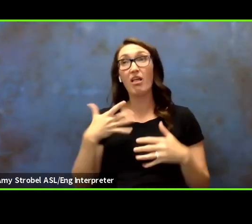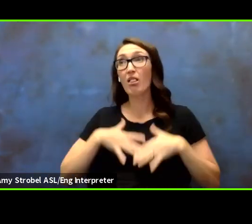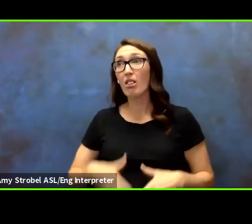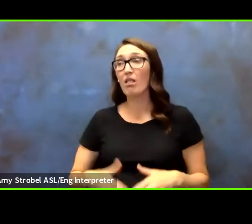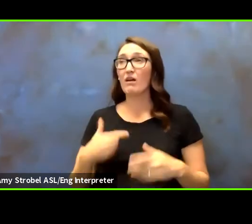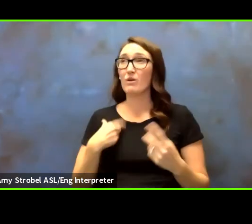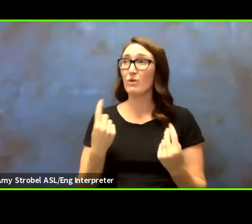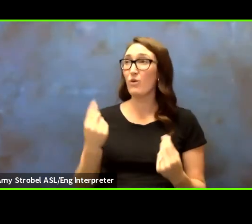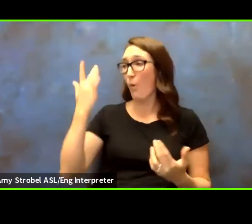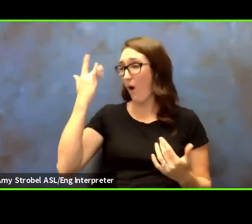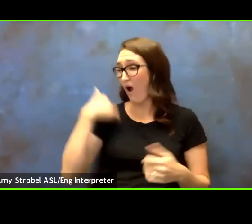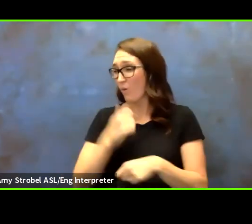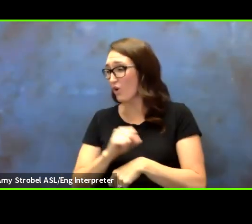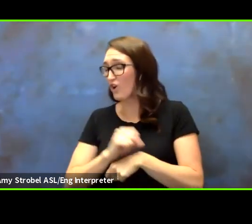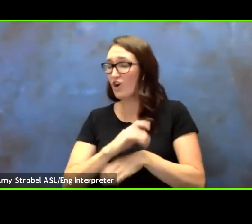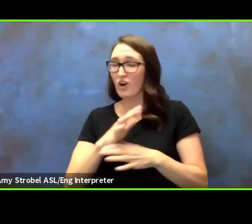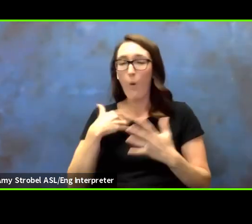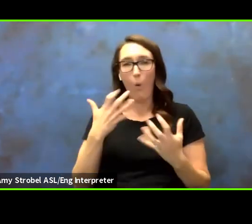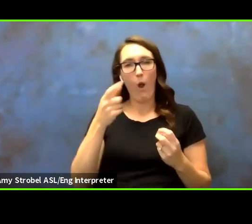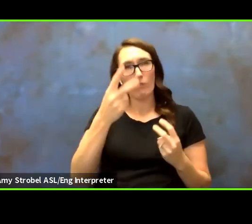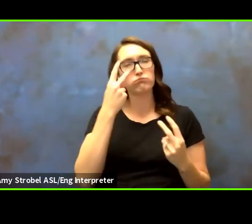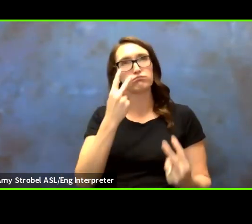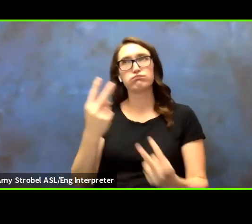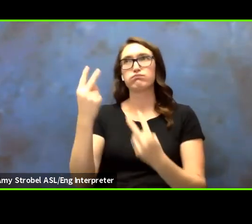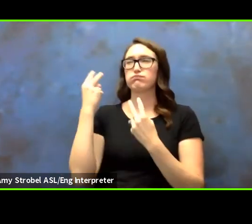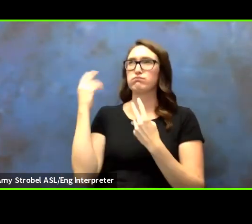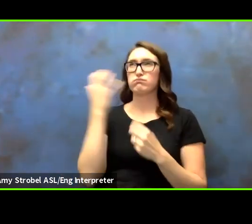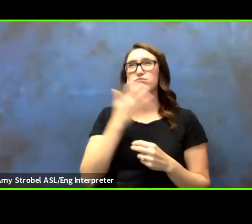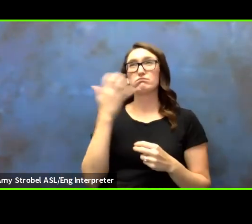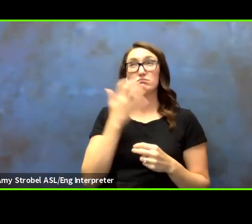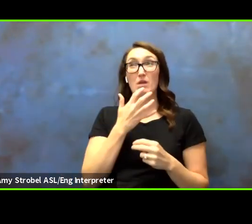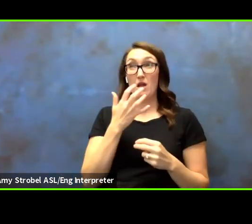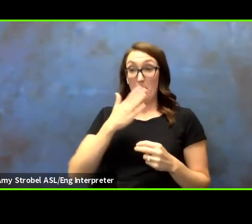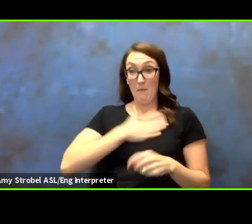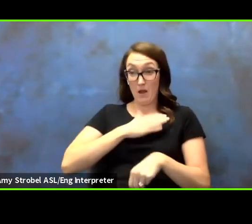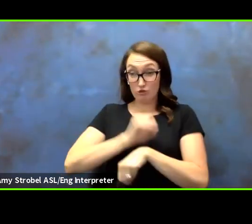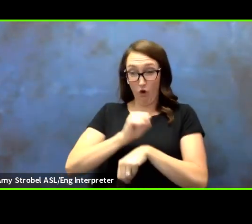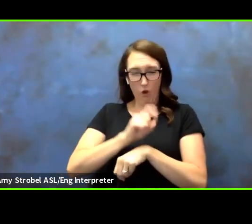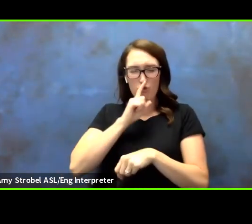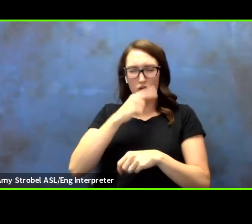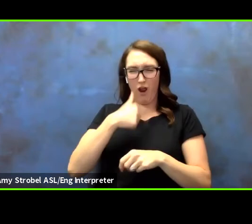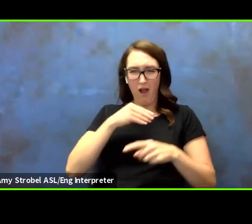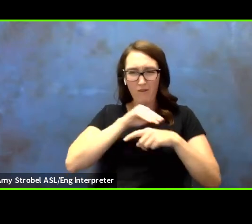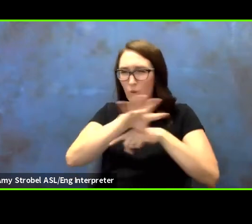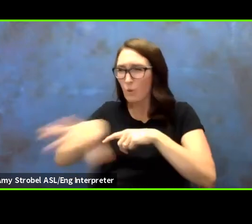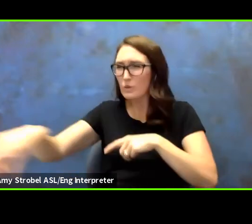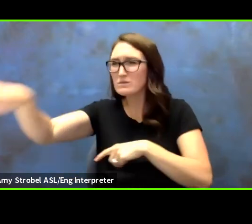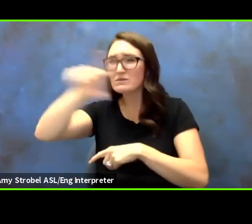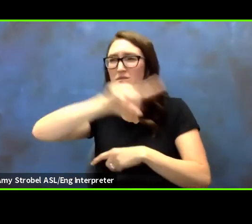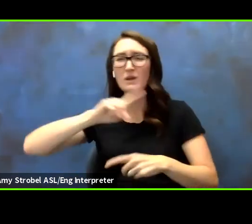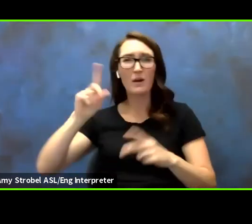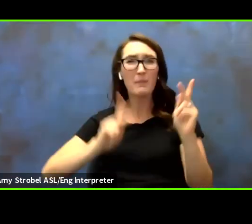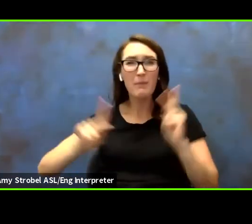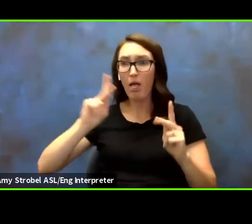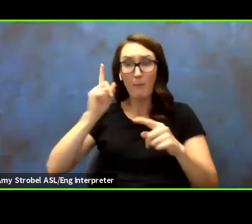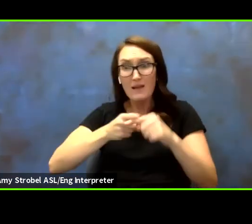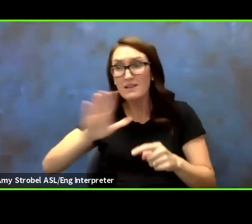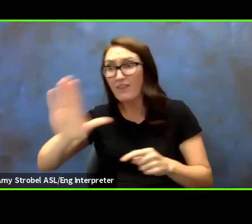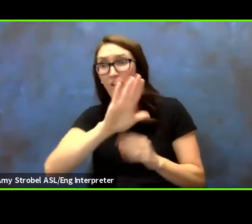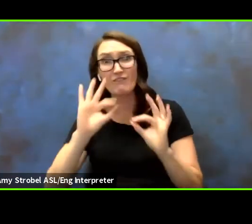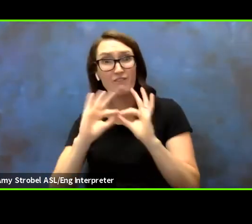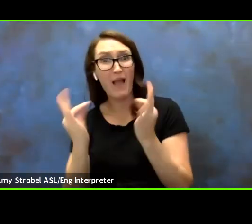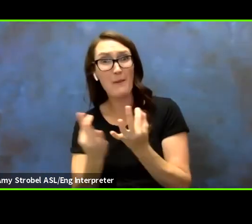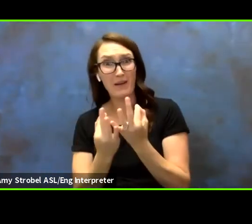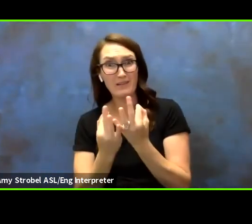I want you to look back on your careers and think about how many people you've helped. How many families you have improved